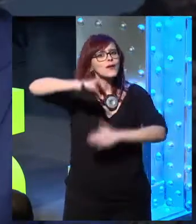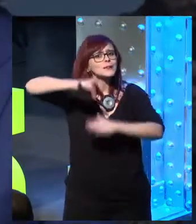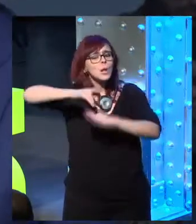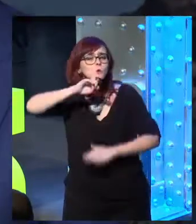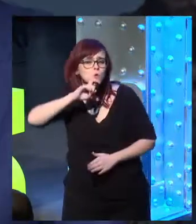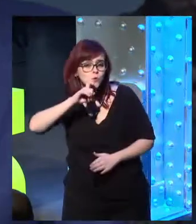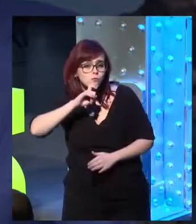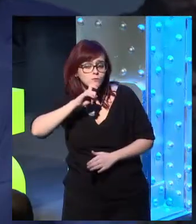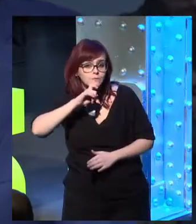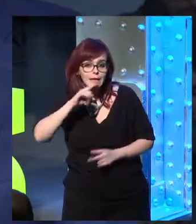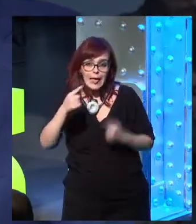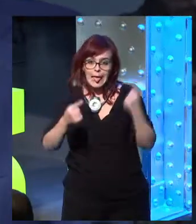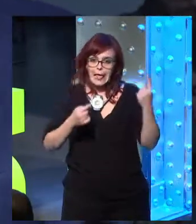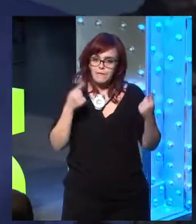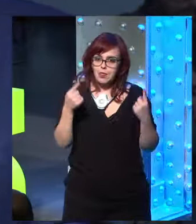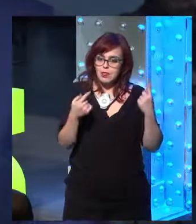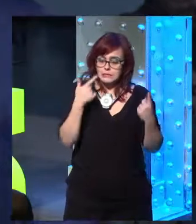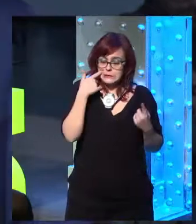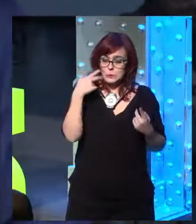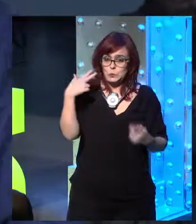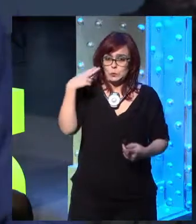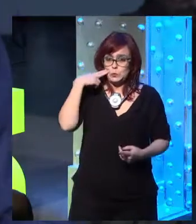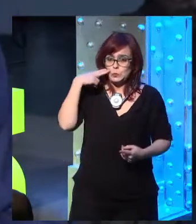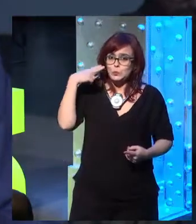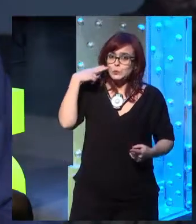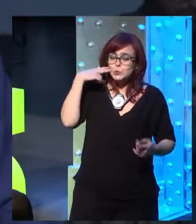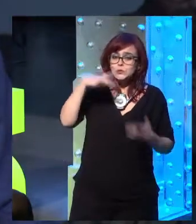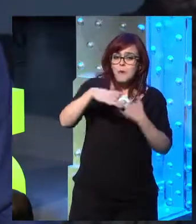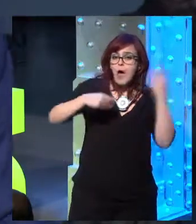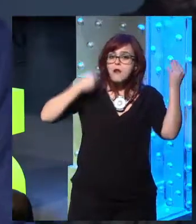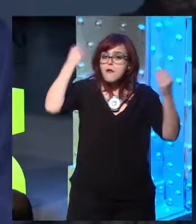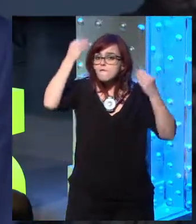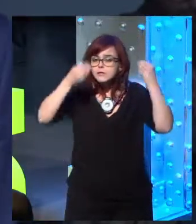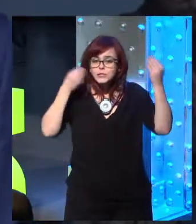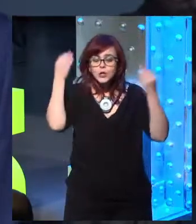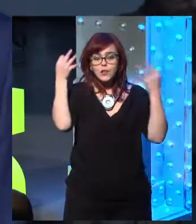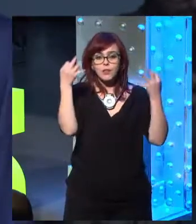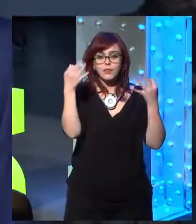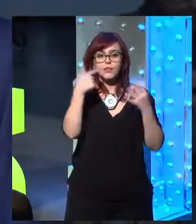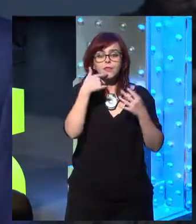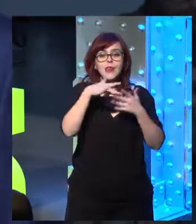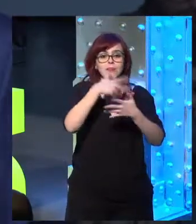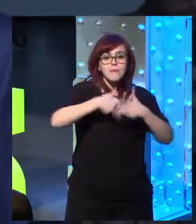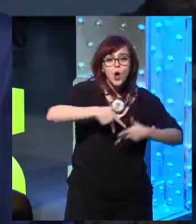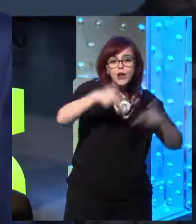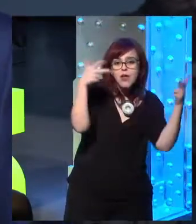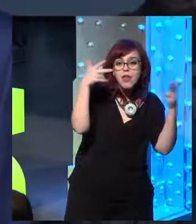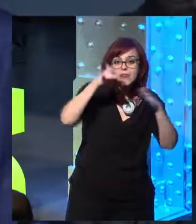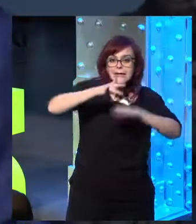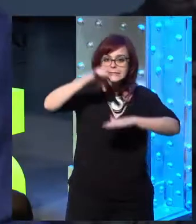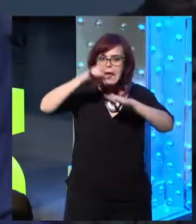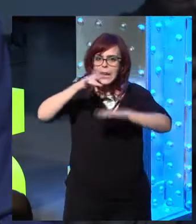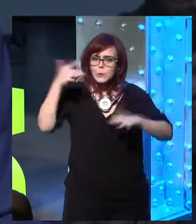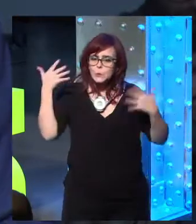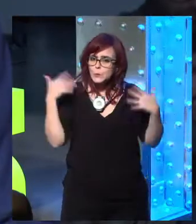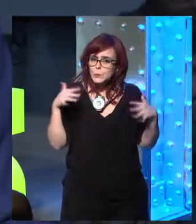democracy has to be in the digital world. And it's a little bit scary to talk about these reflections that say that there